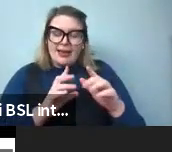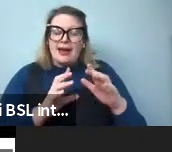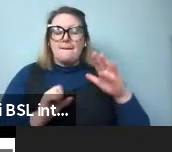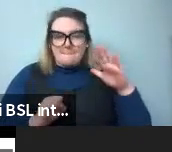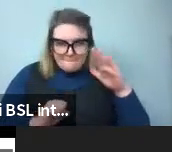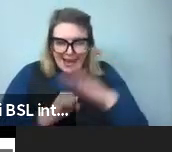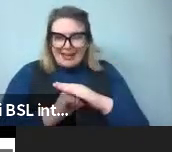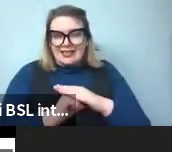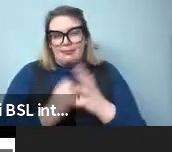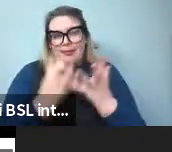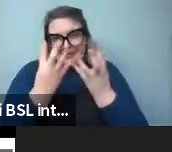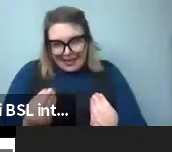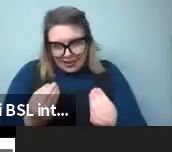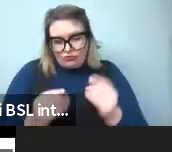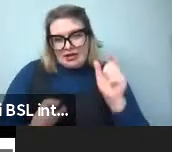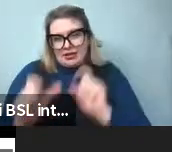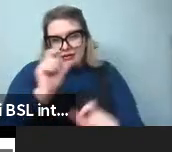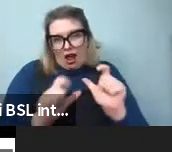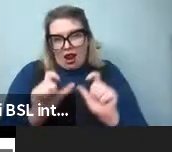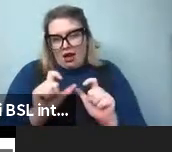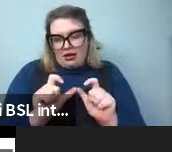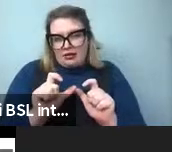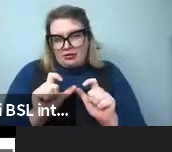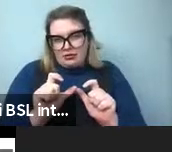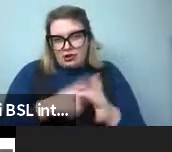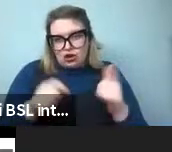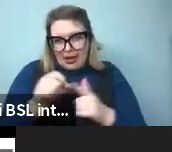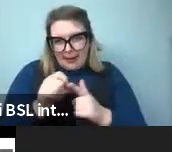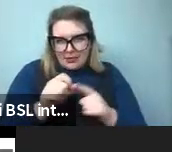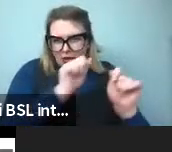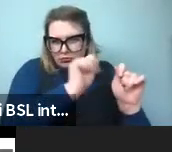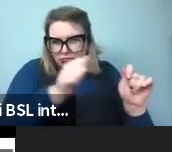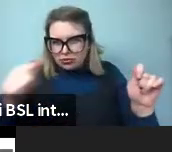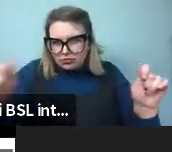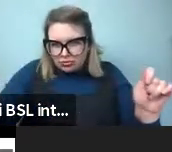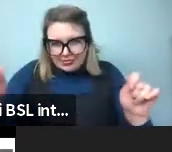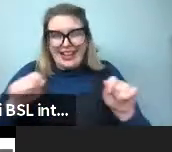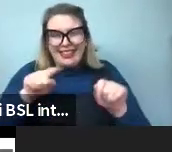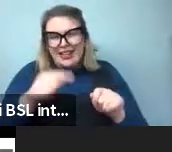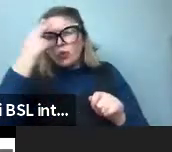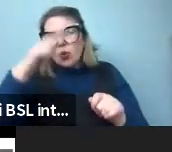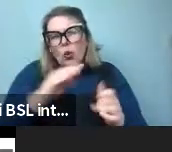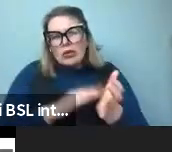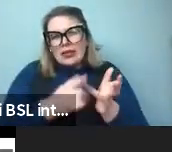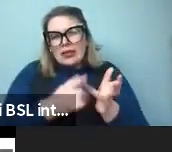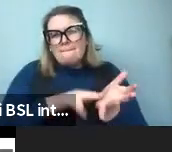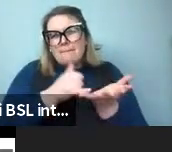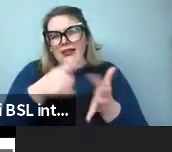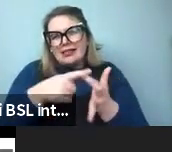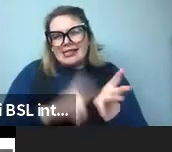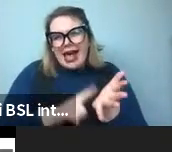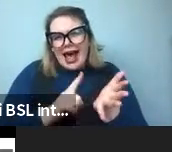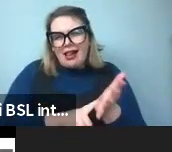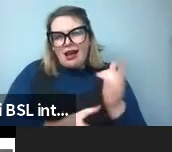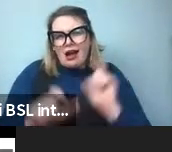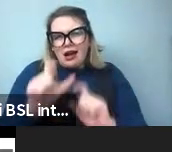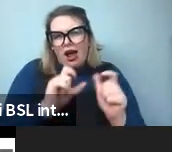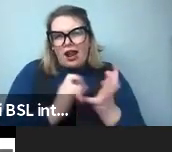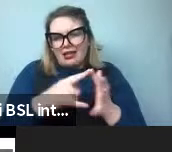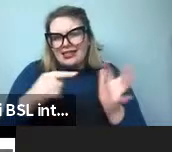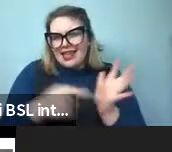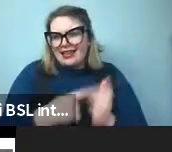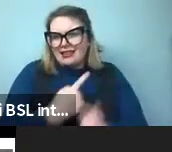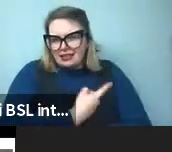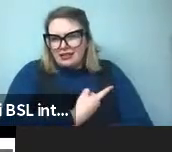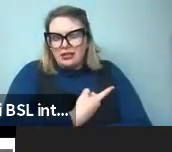chips, which are equally distant perceptually from their adjacent neighbors. This is a part of the Munsell color set, which is a particular